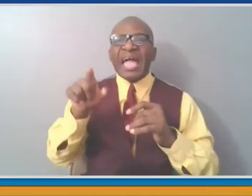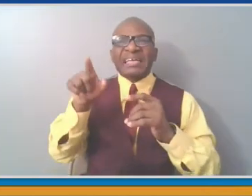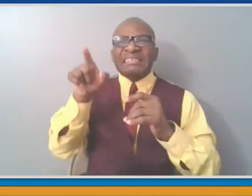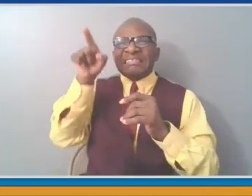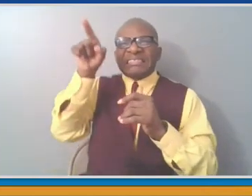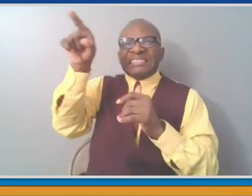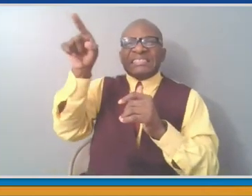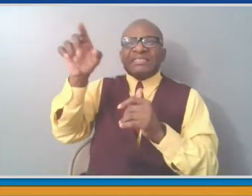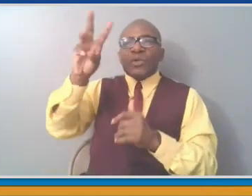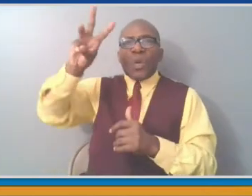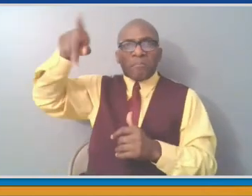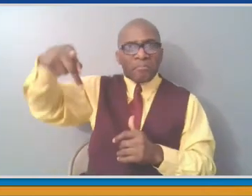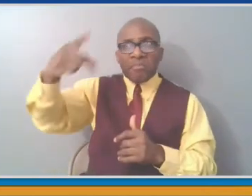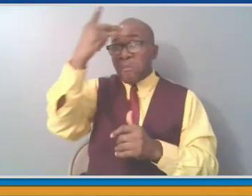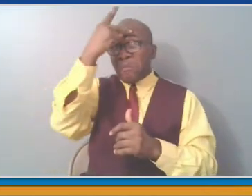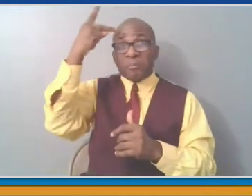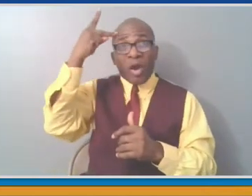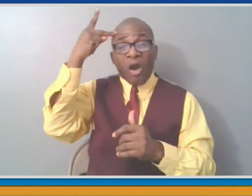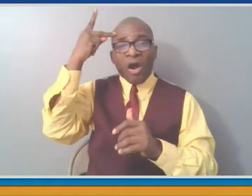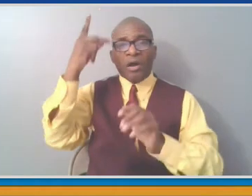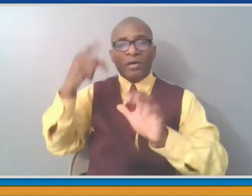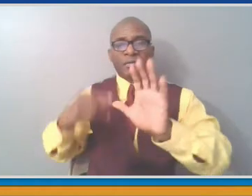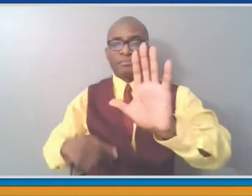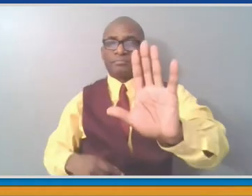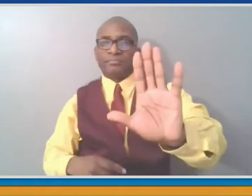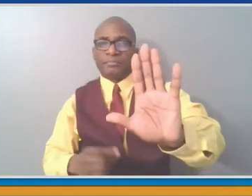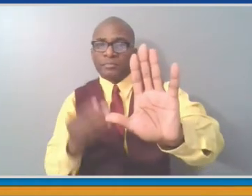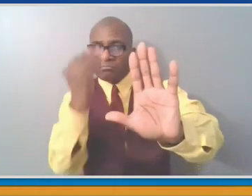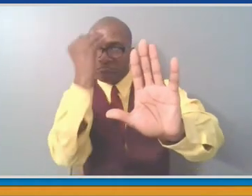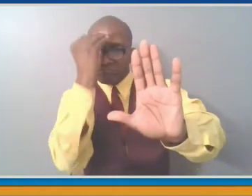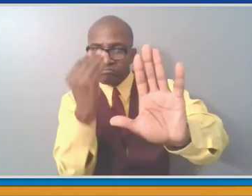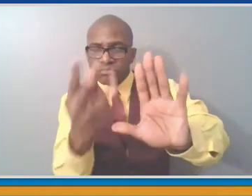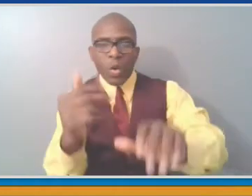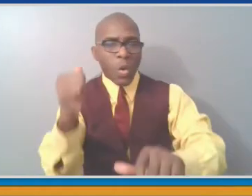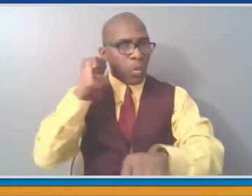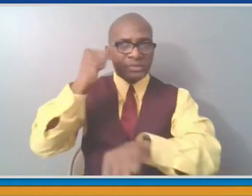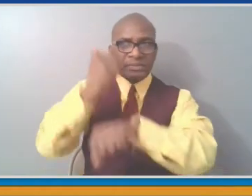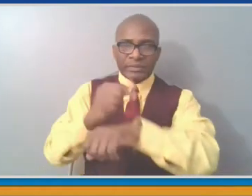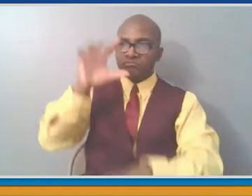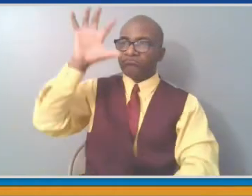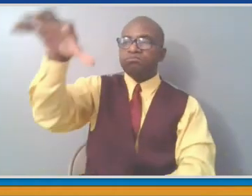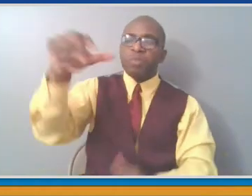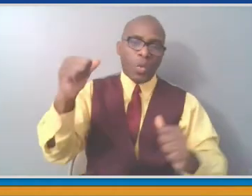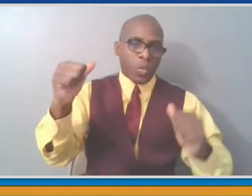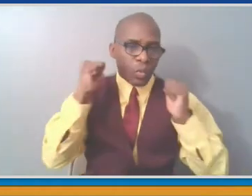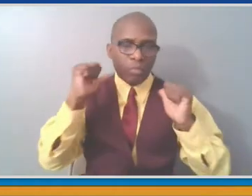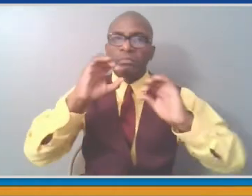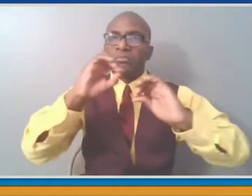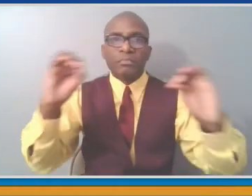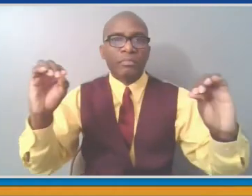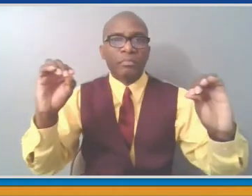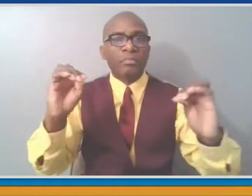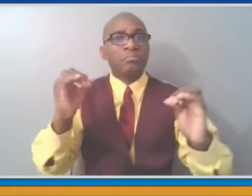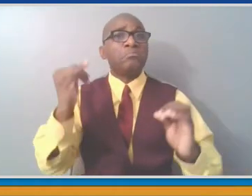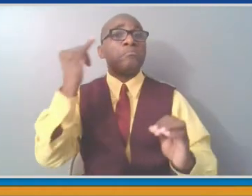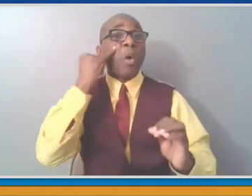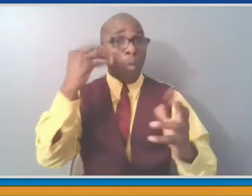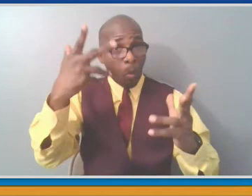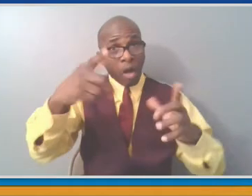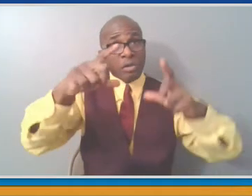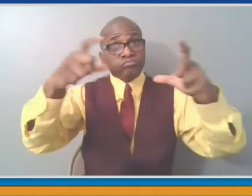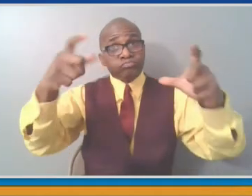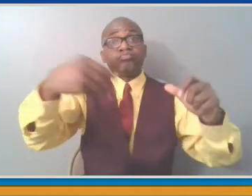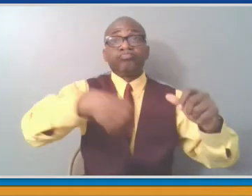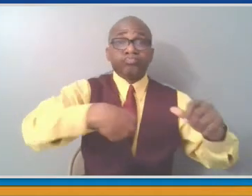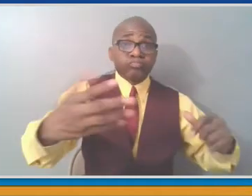golf, understand that I believe it is a valid recreation, and that it can be part of our county mix. So what we're